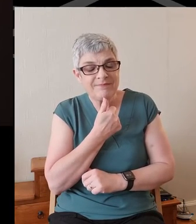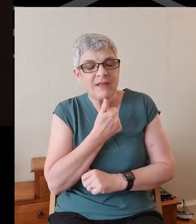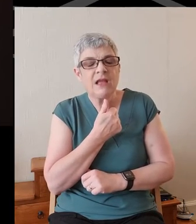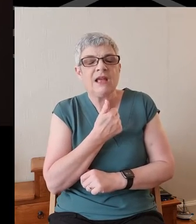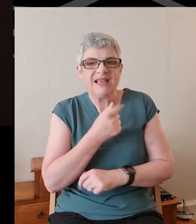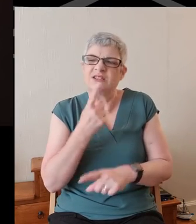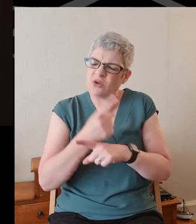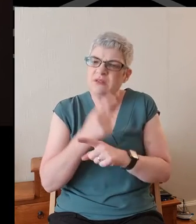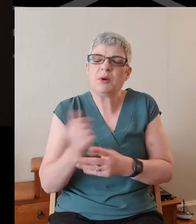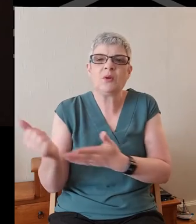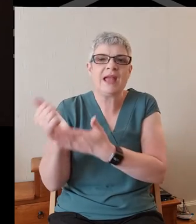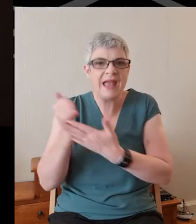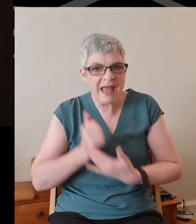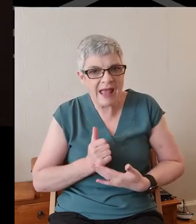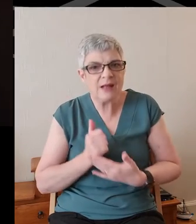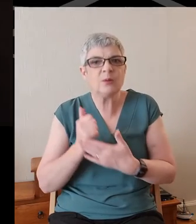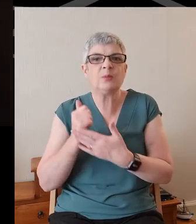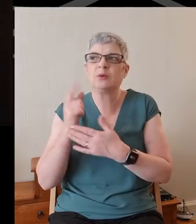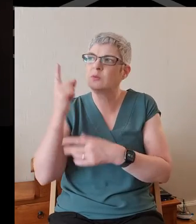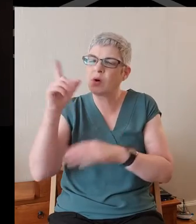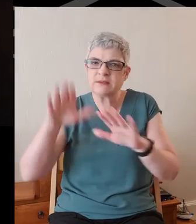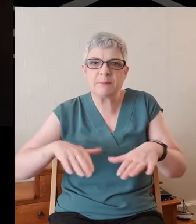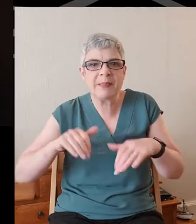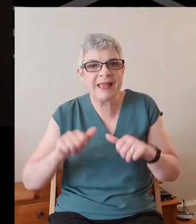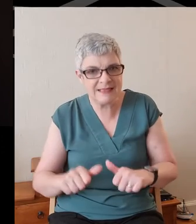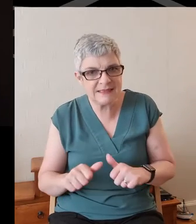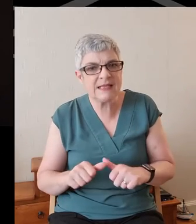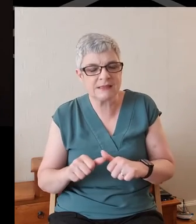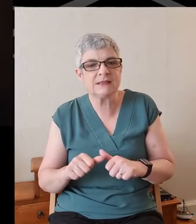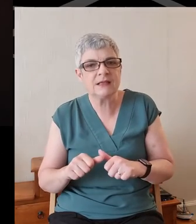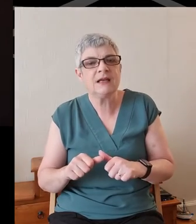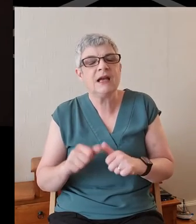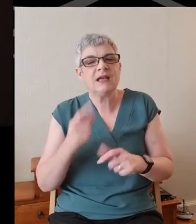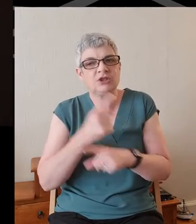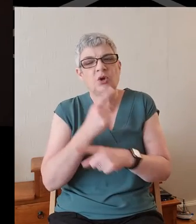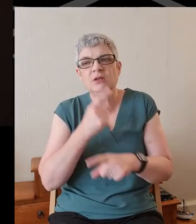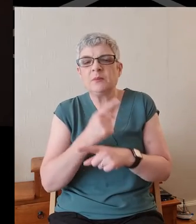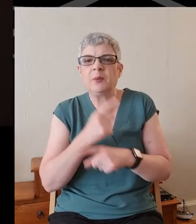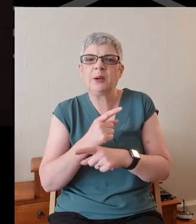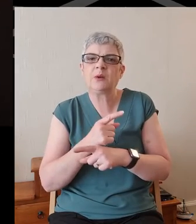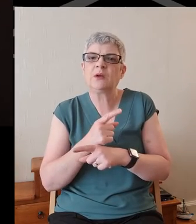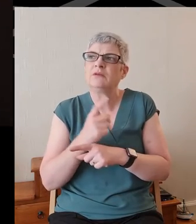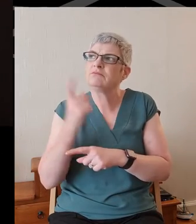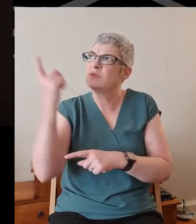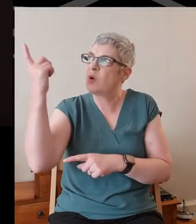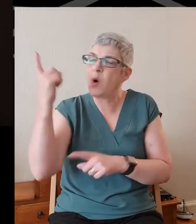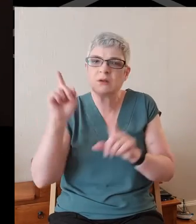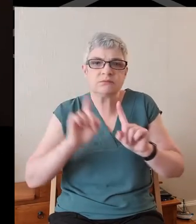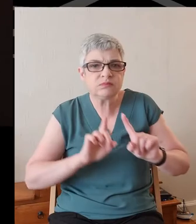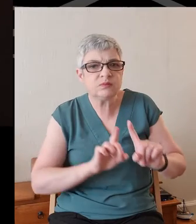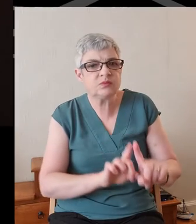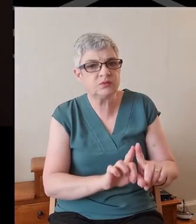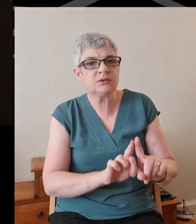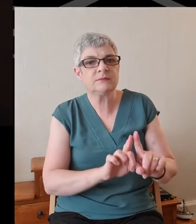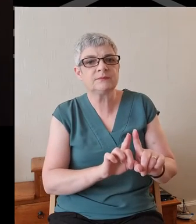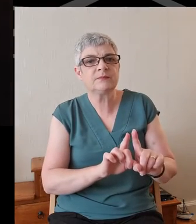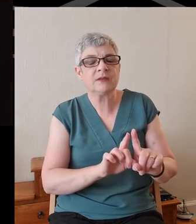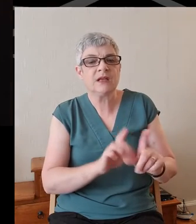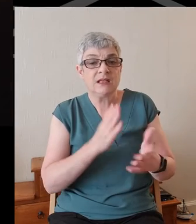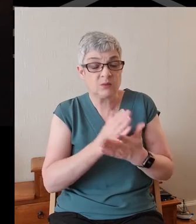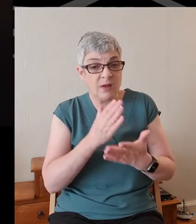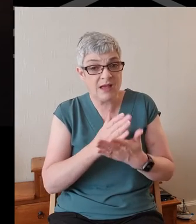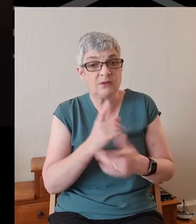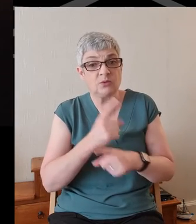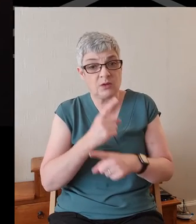of help. He's spoken of blessing from God along the way. He's spoken of God drawing near, as well as